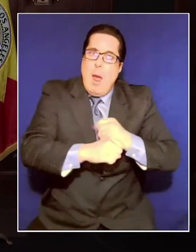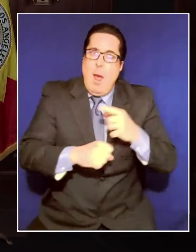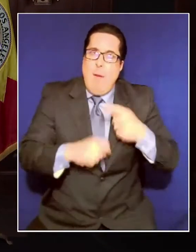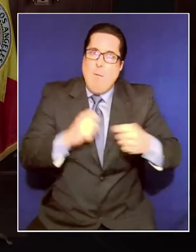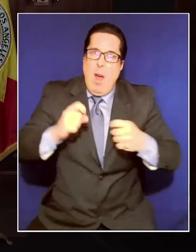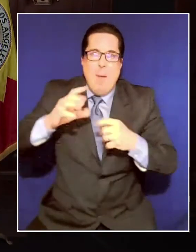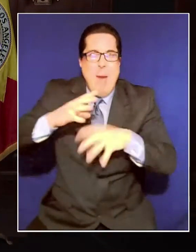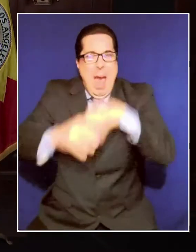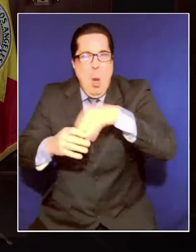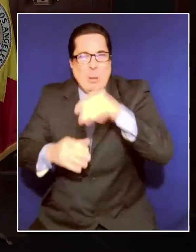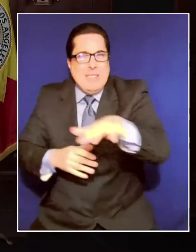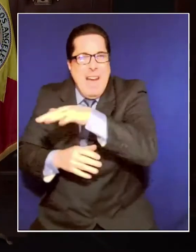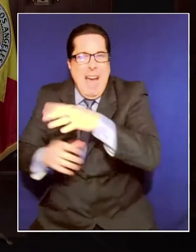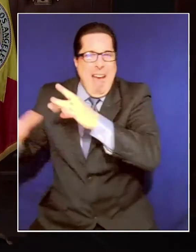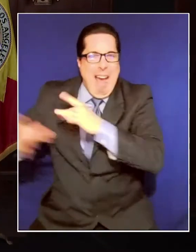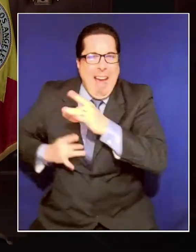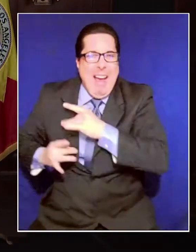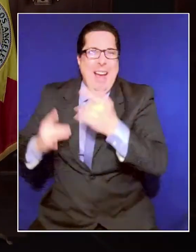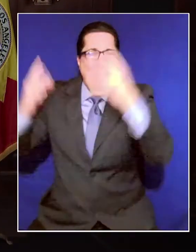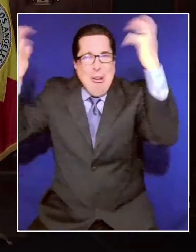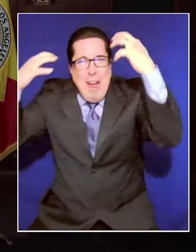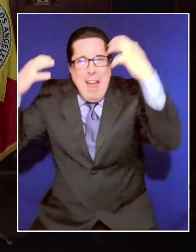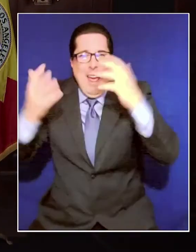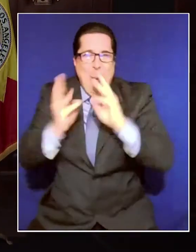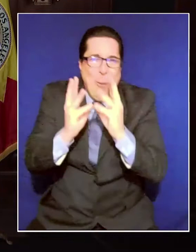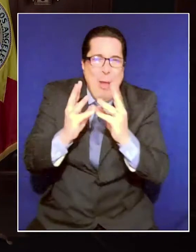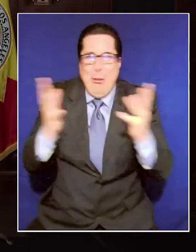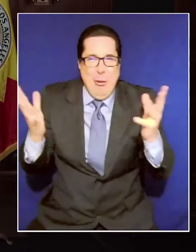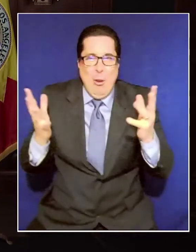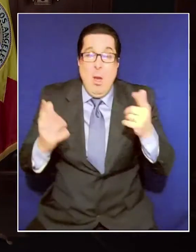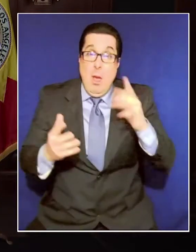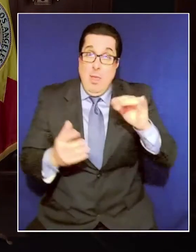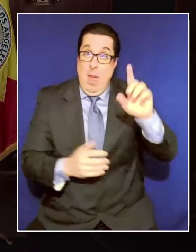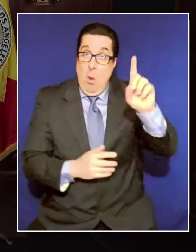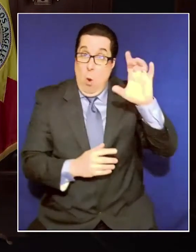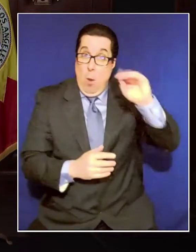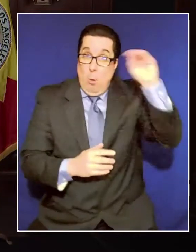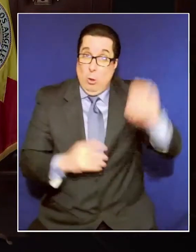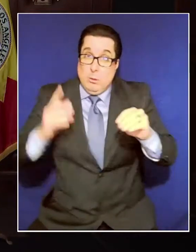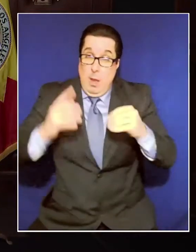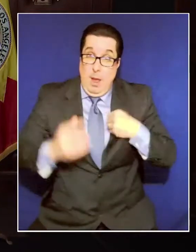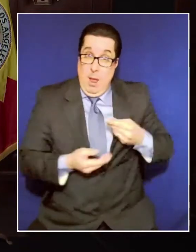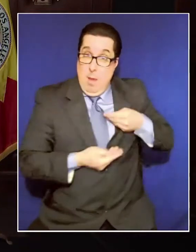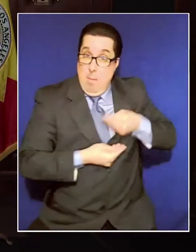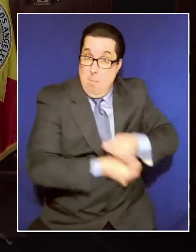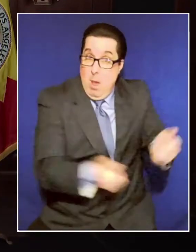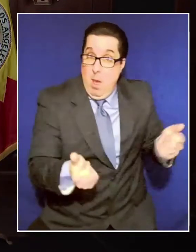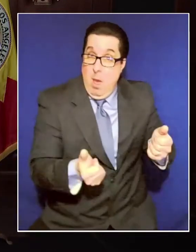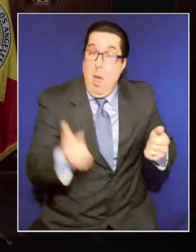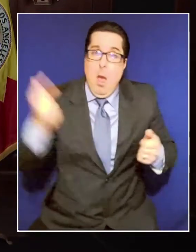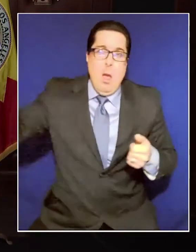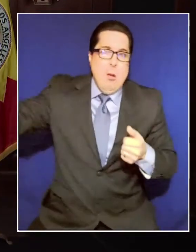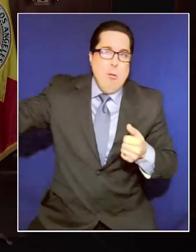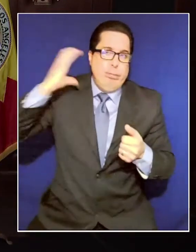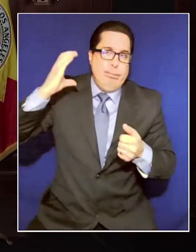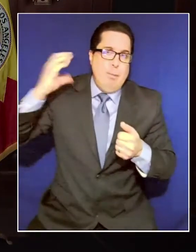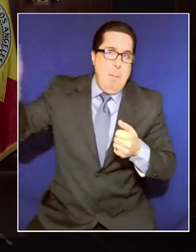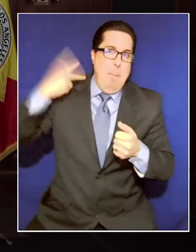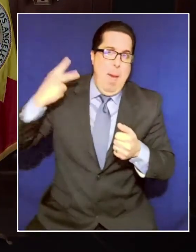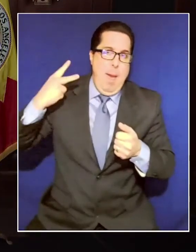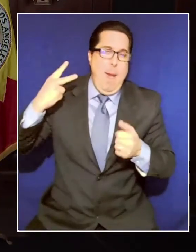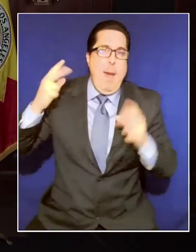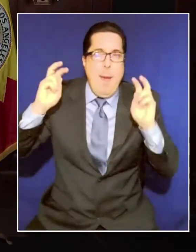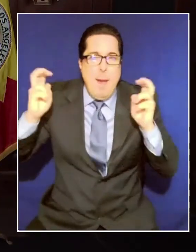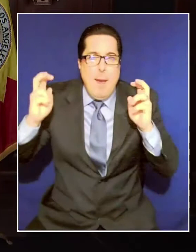When the news came through now that 100% of this reimbursement would be provided, I asked my team to jump into action, to work